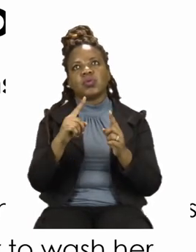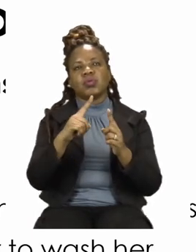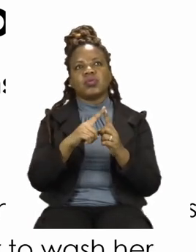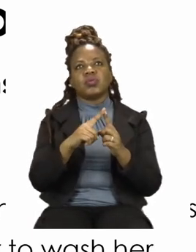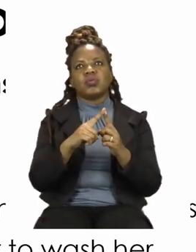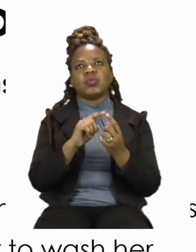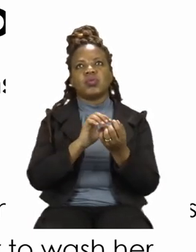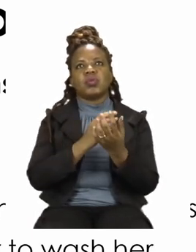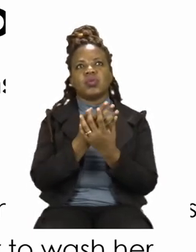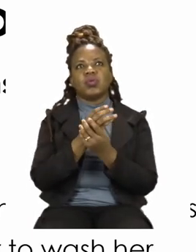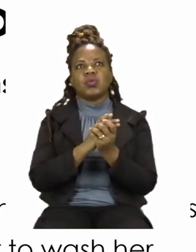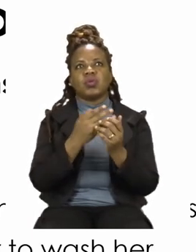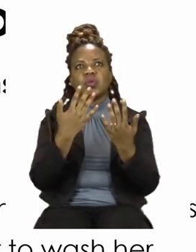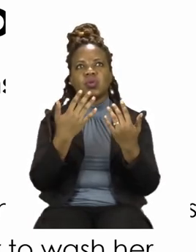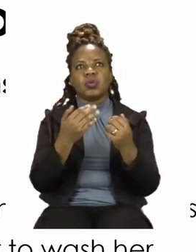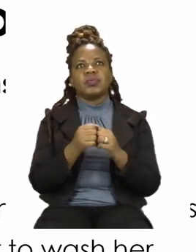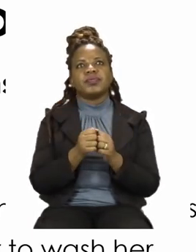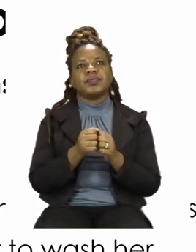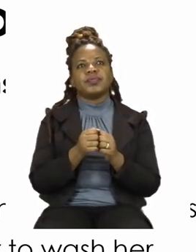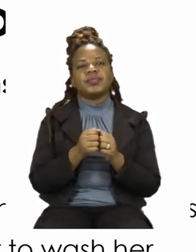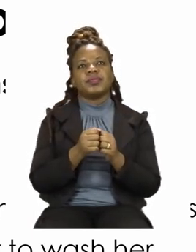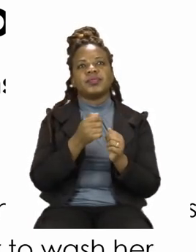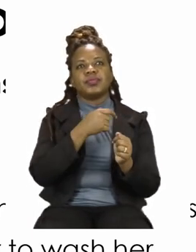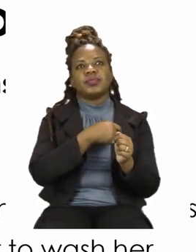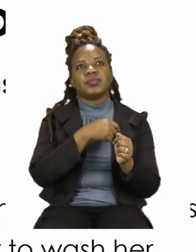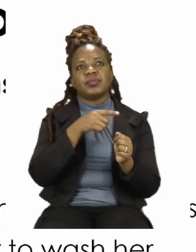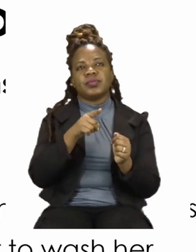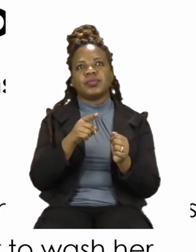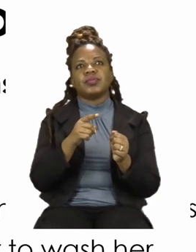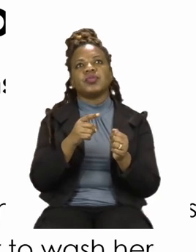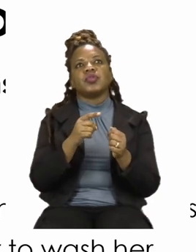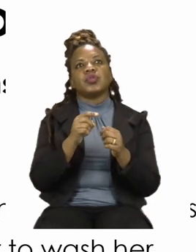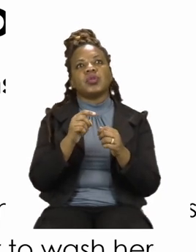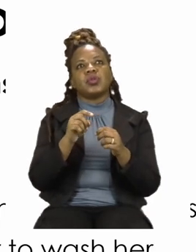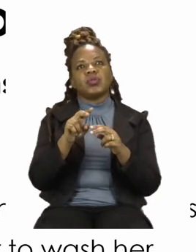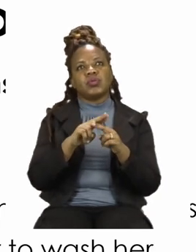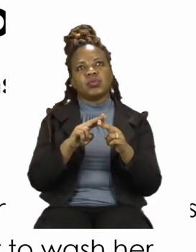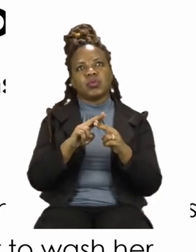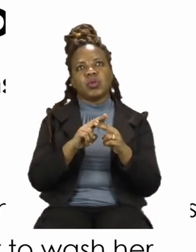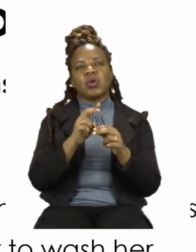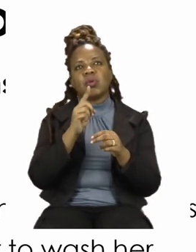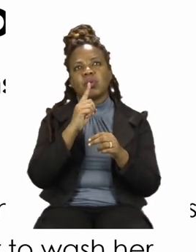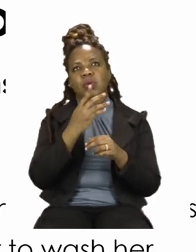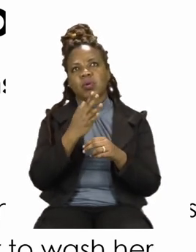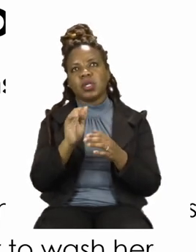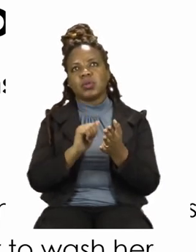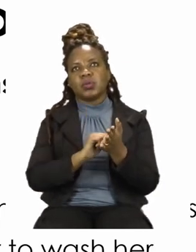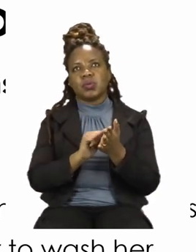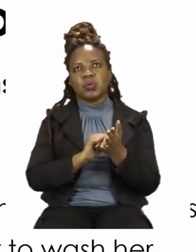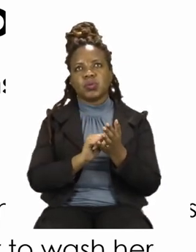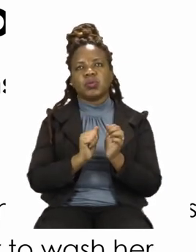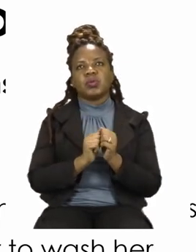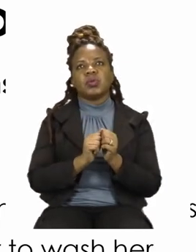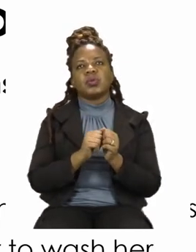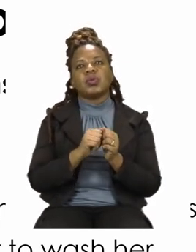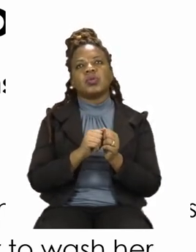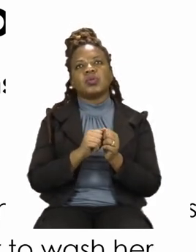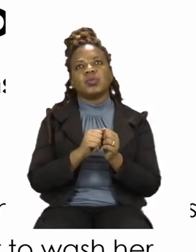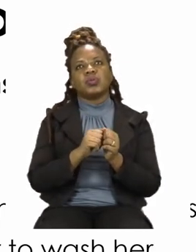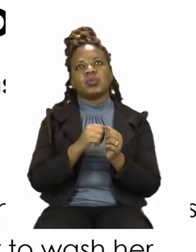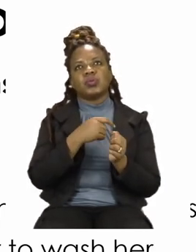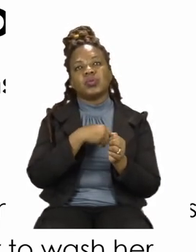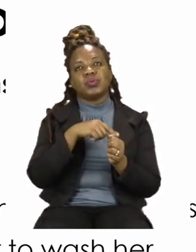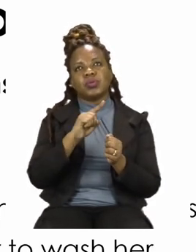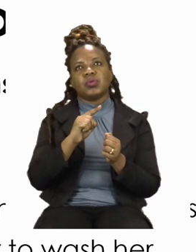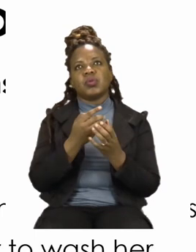washes her hands for 30 seconds. After 30 seconds, she stops washing